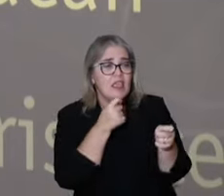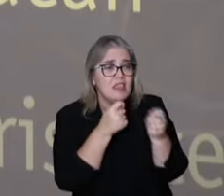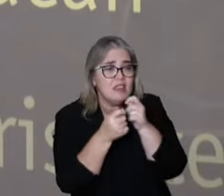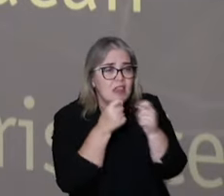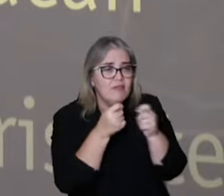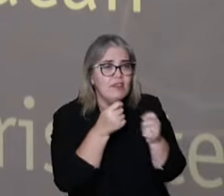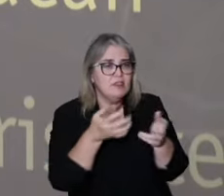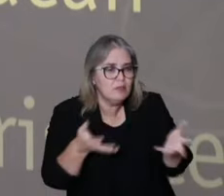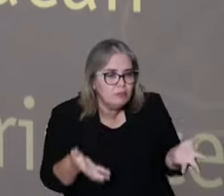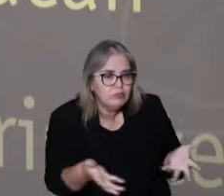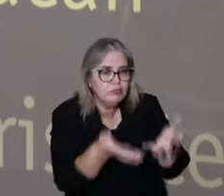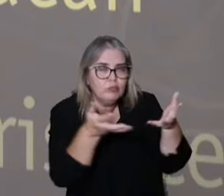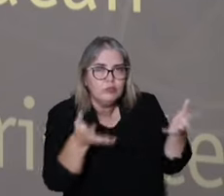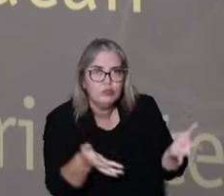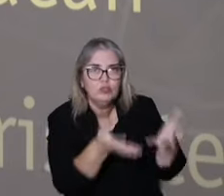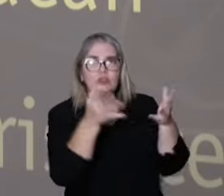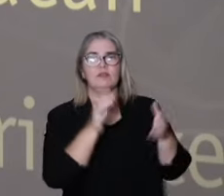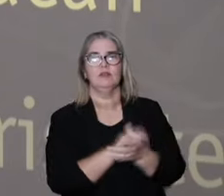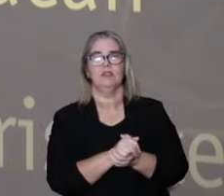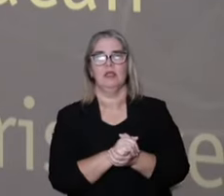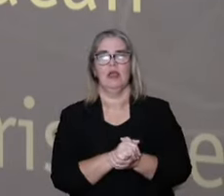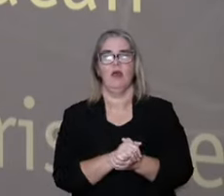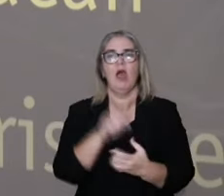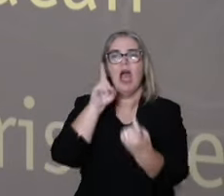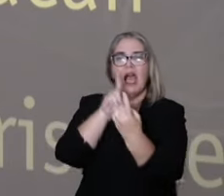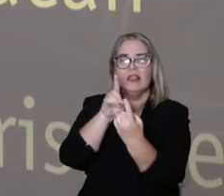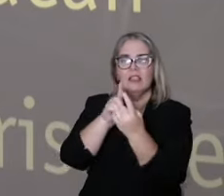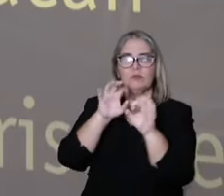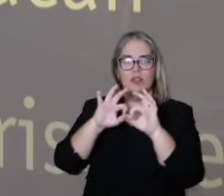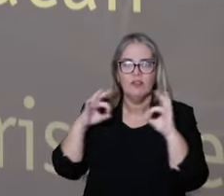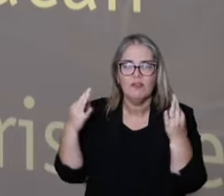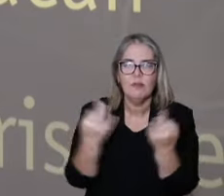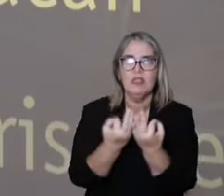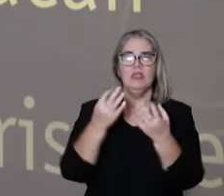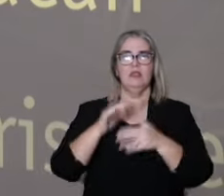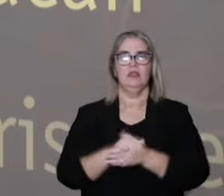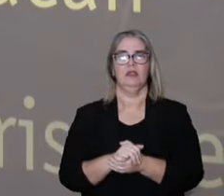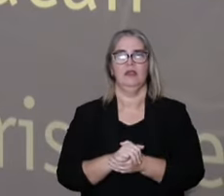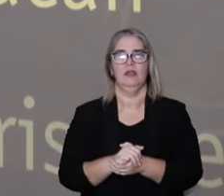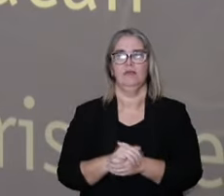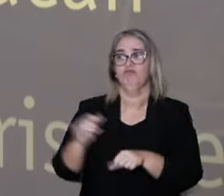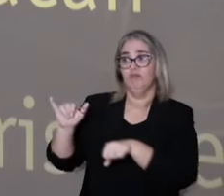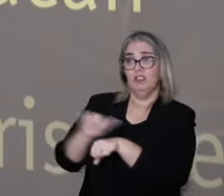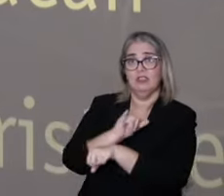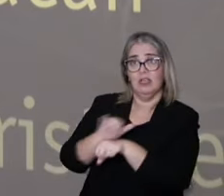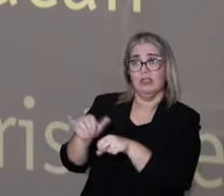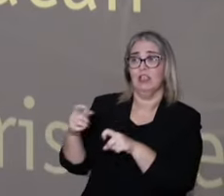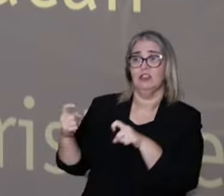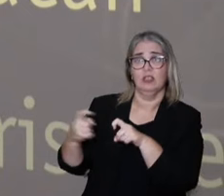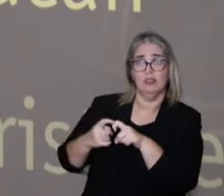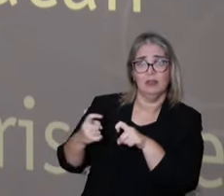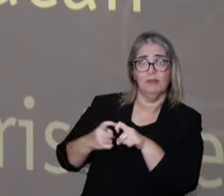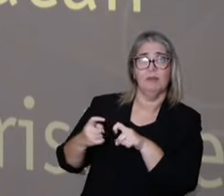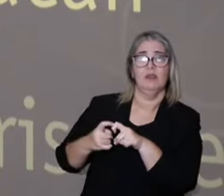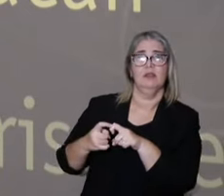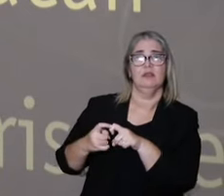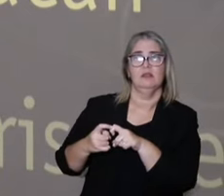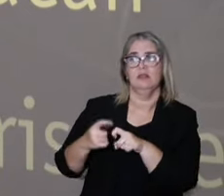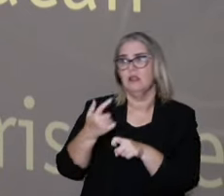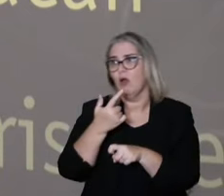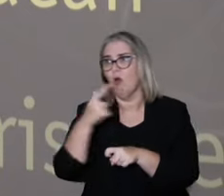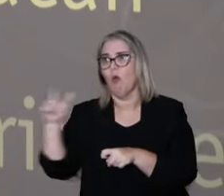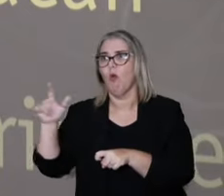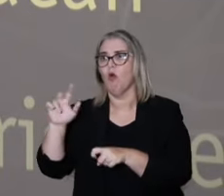approach that is a motivational interviewing, using for nurses in a family care